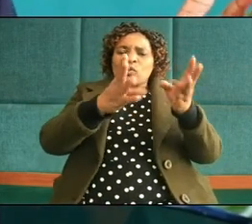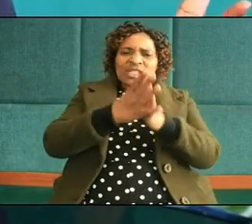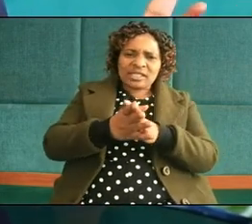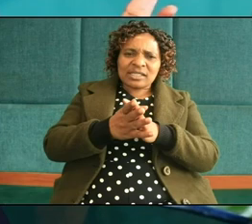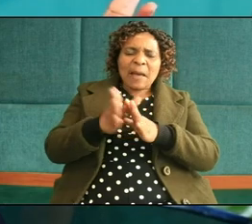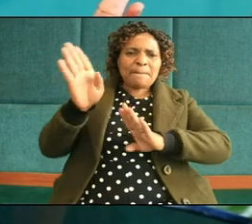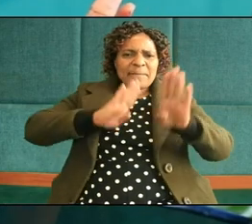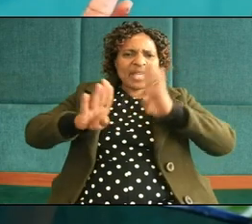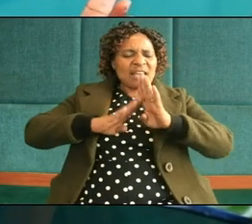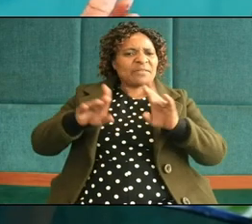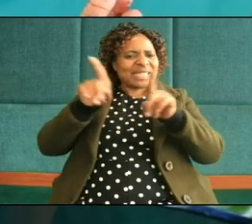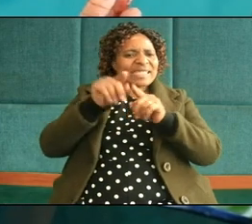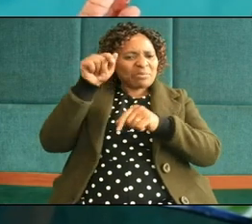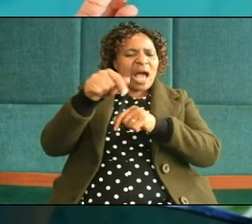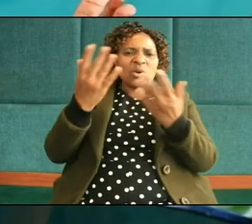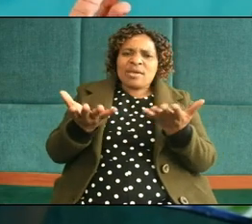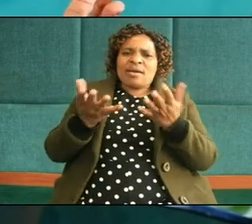behaving like this